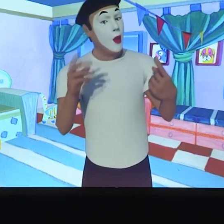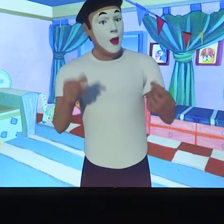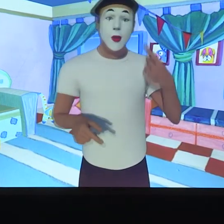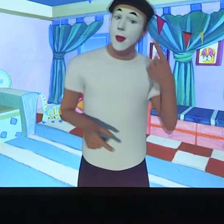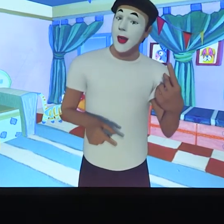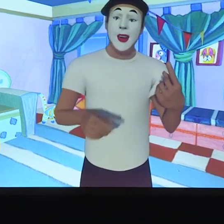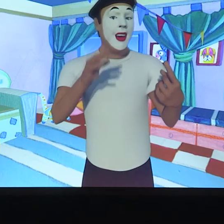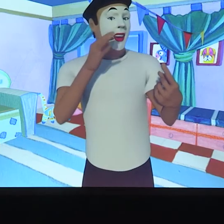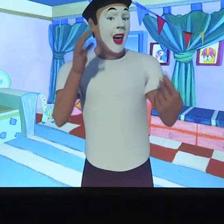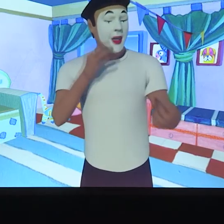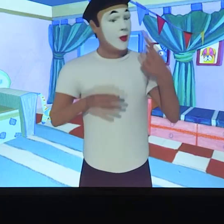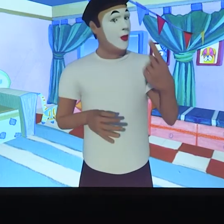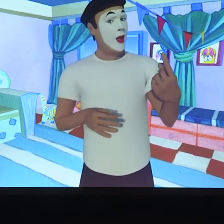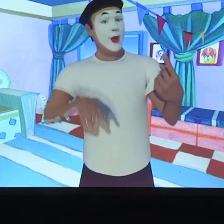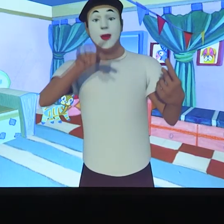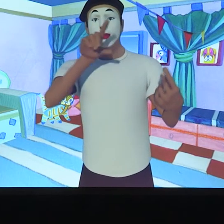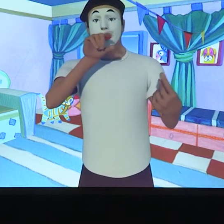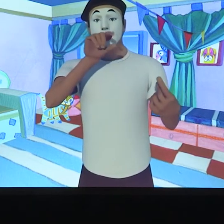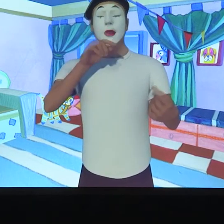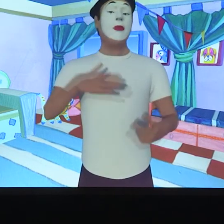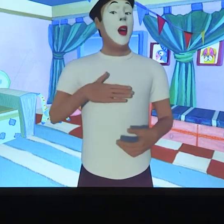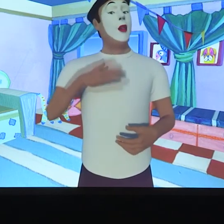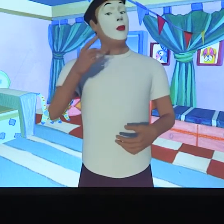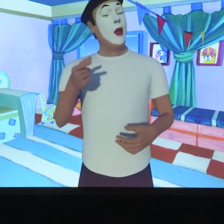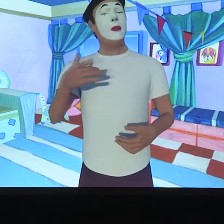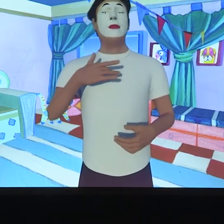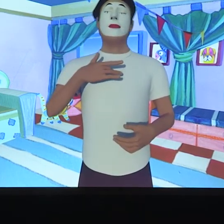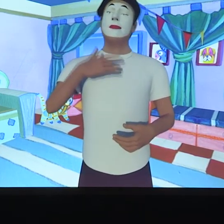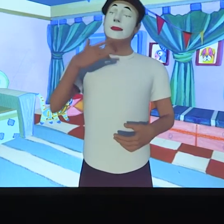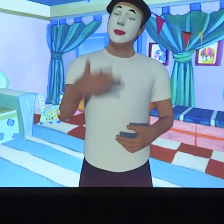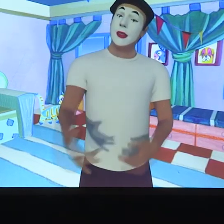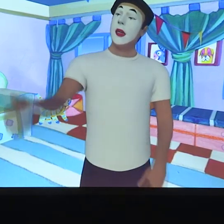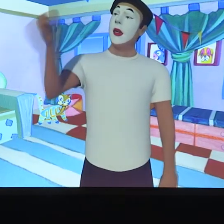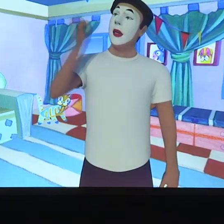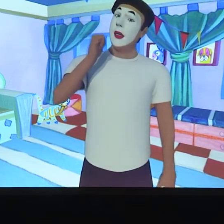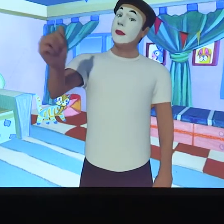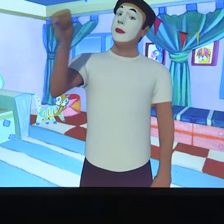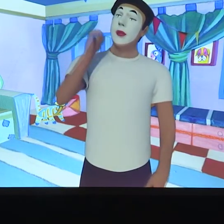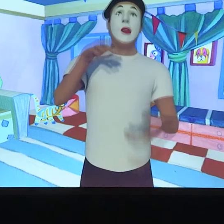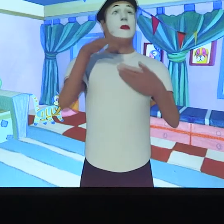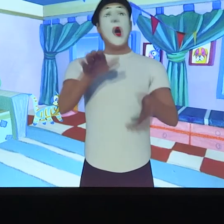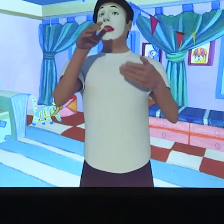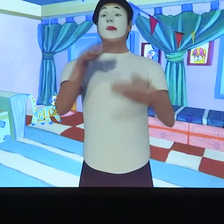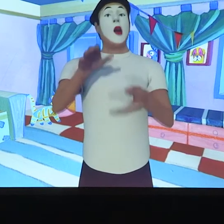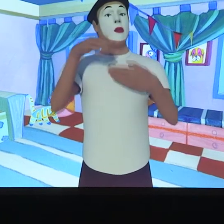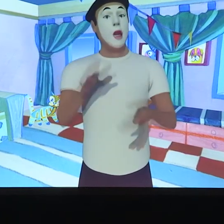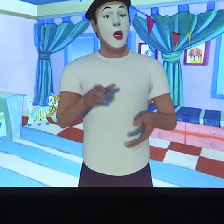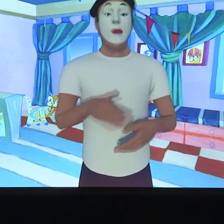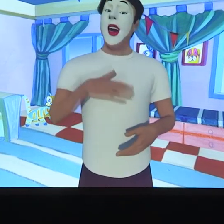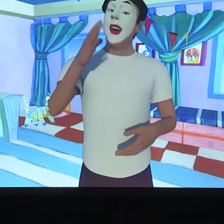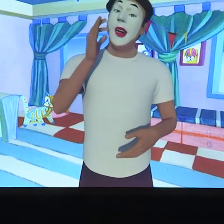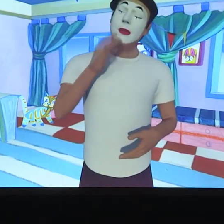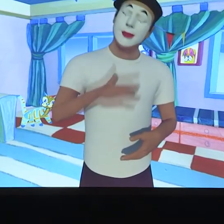This is a nursery rhyme about his three animals, which won't rhyme in English, but it rhymes in ASL. Right now he's talking